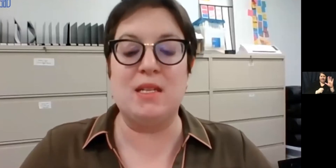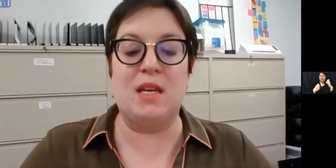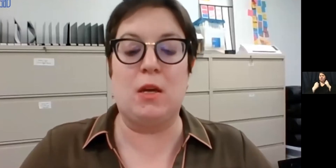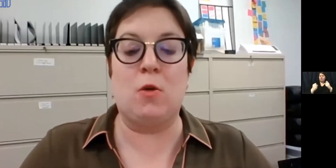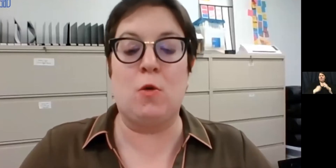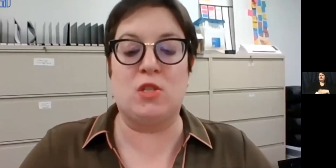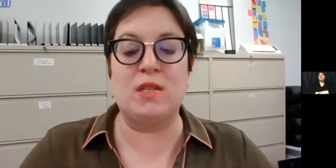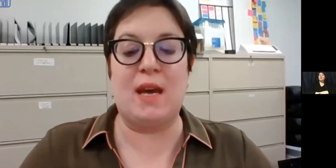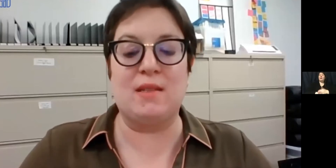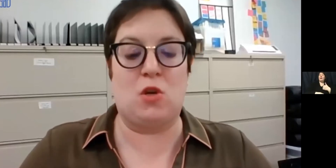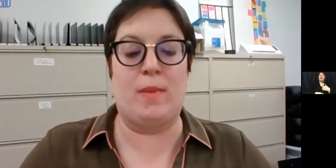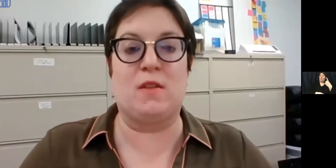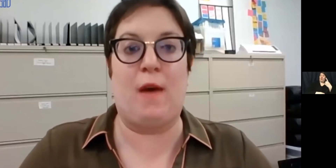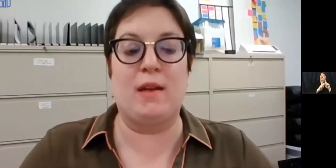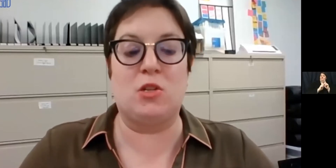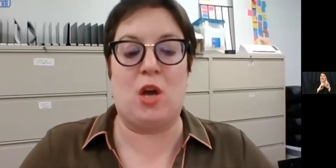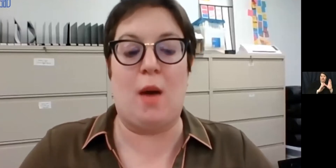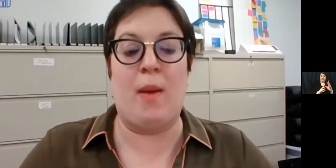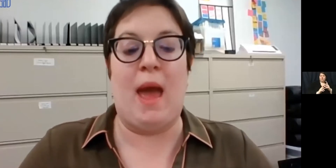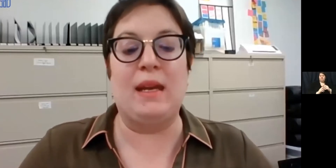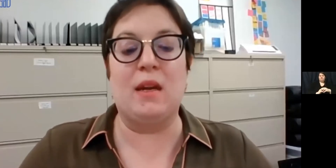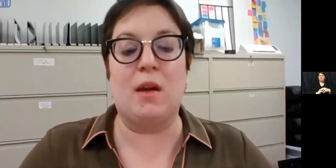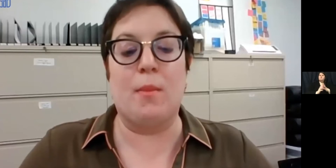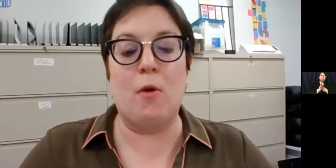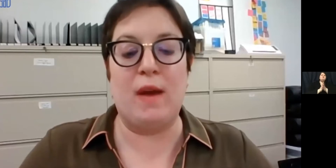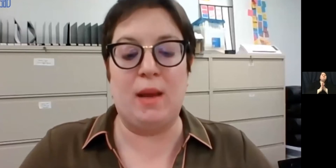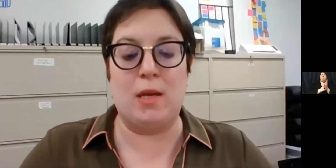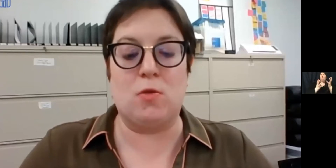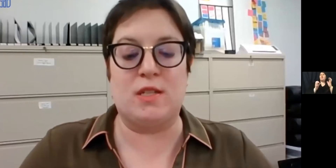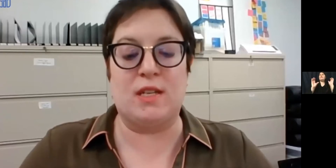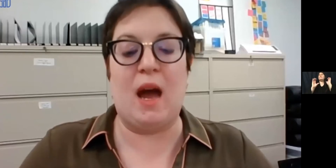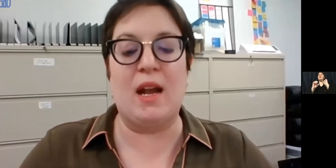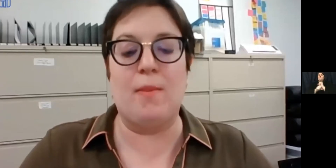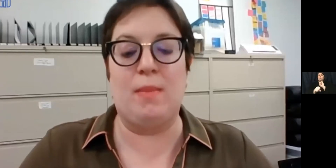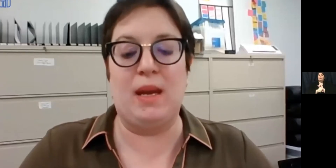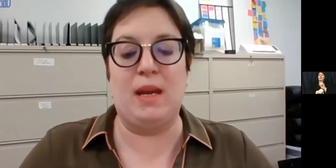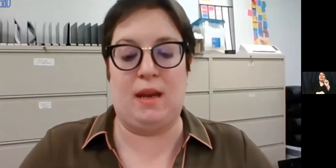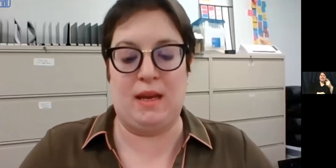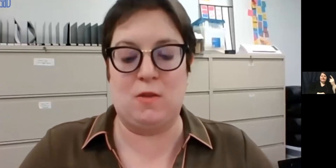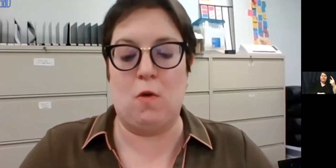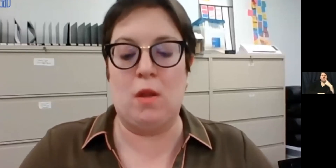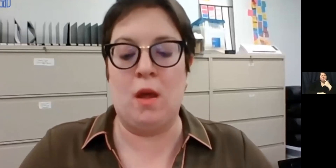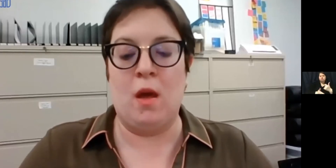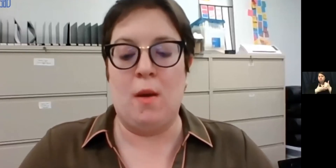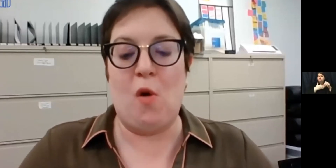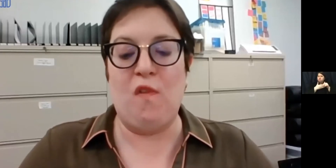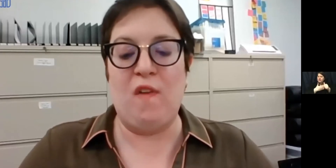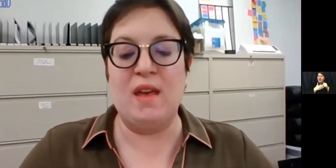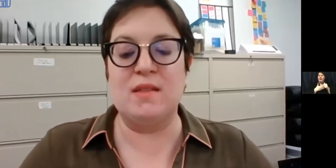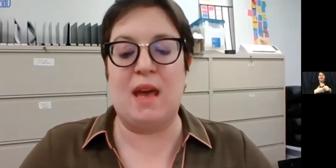had a mentee who was just as determined to find a job and needed a motivating mentor to guide him and meet in his goal.